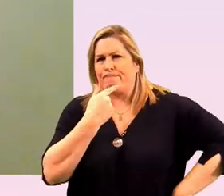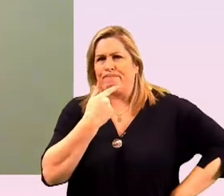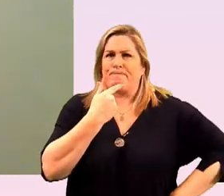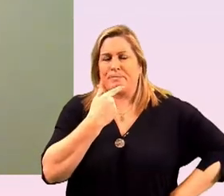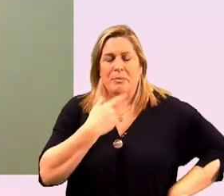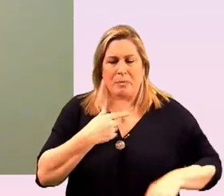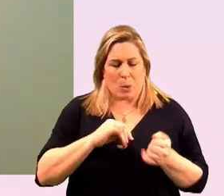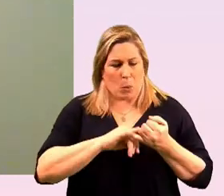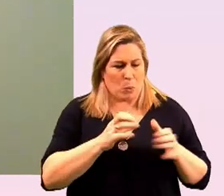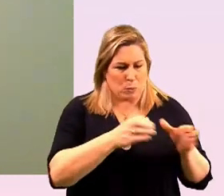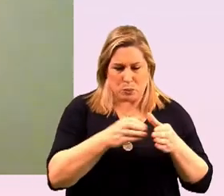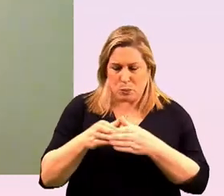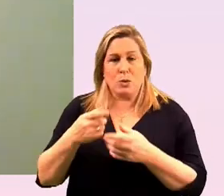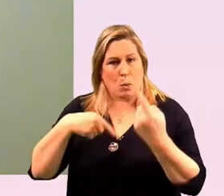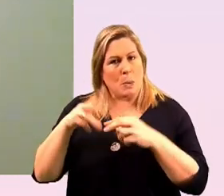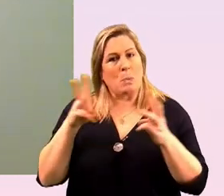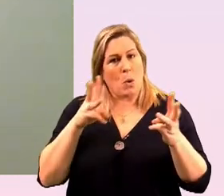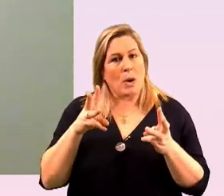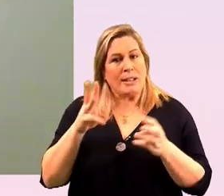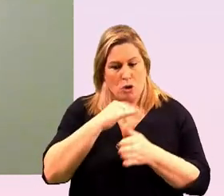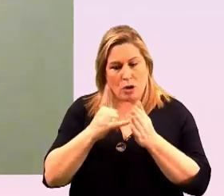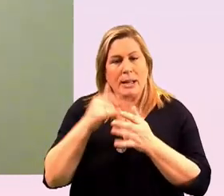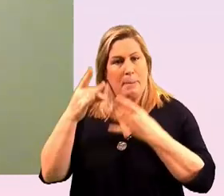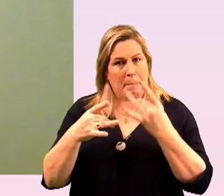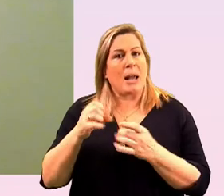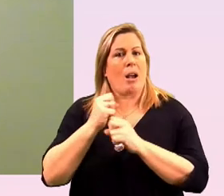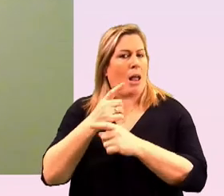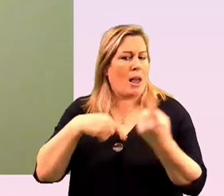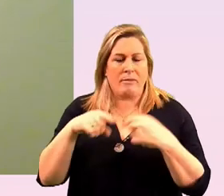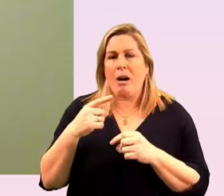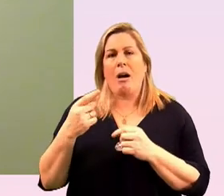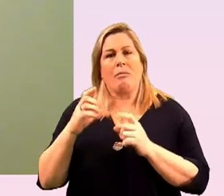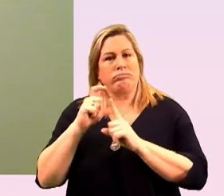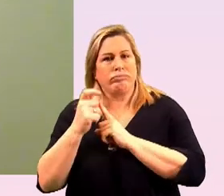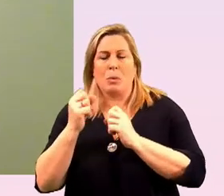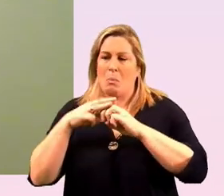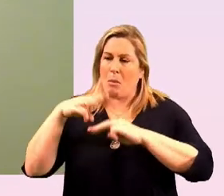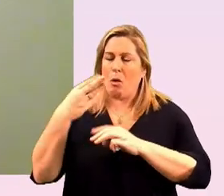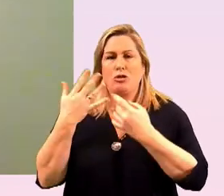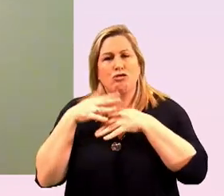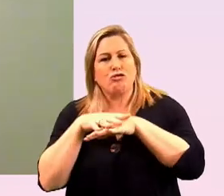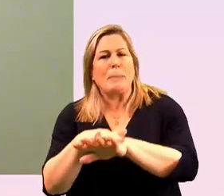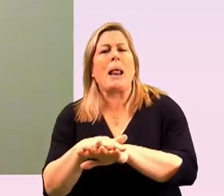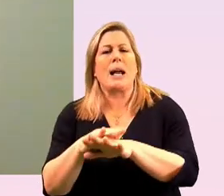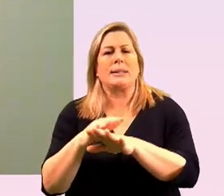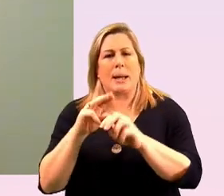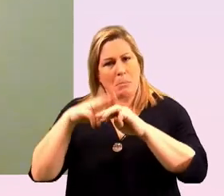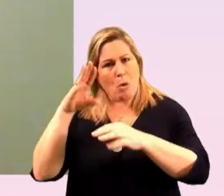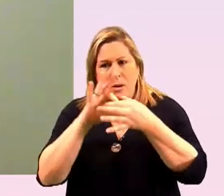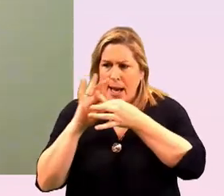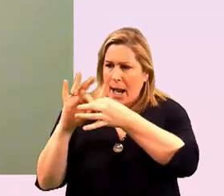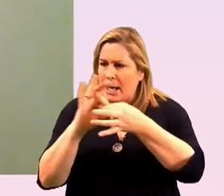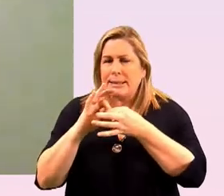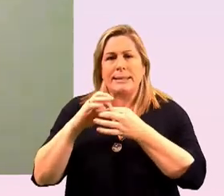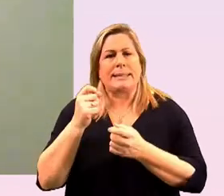we're working as an organization to make all of our culture elements a bit more streamlined and more connected and easier to communicate